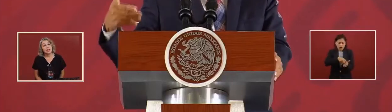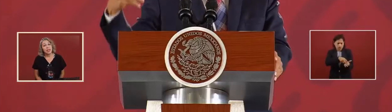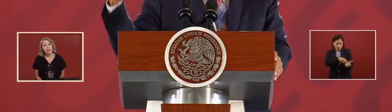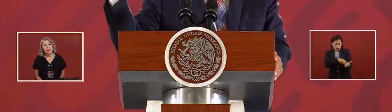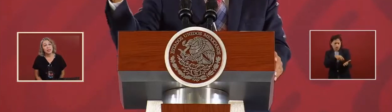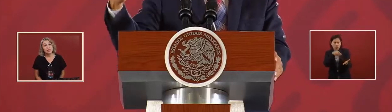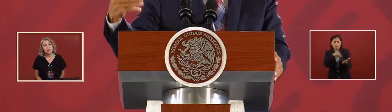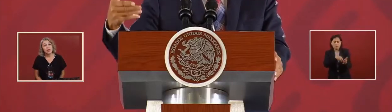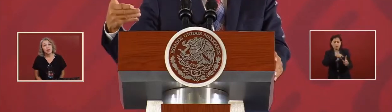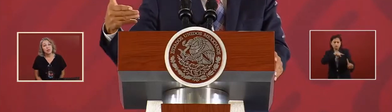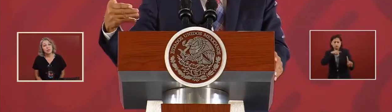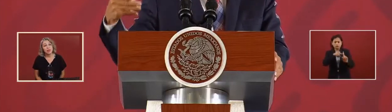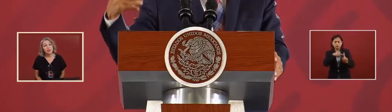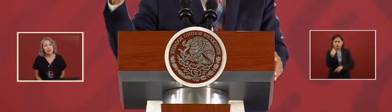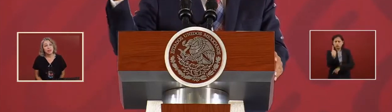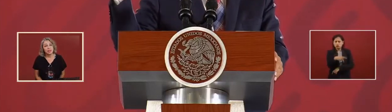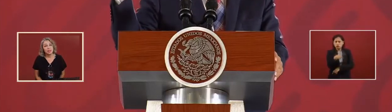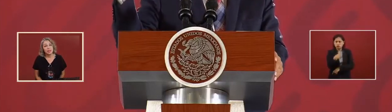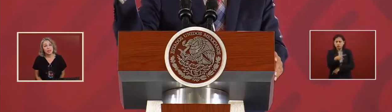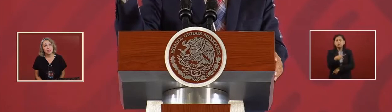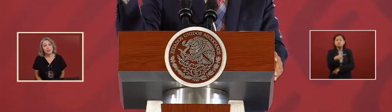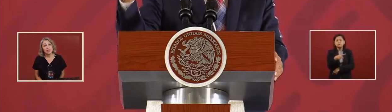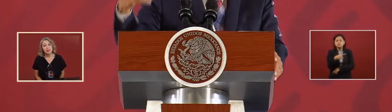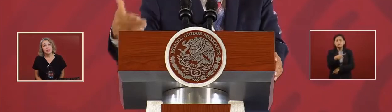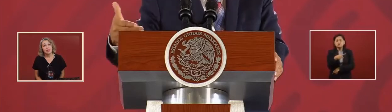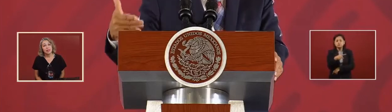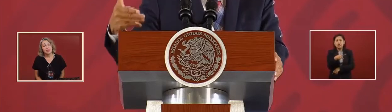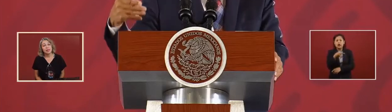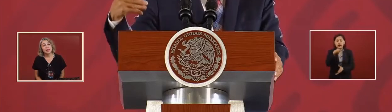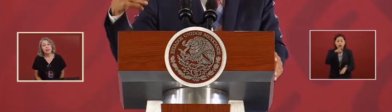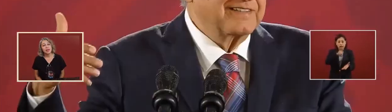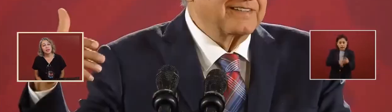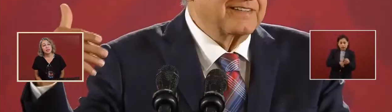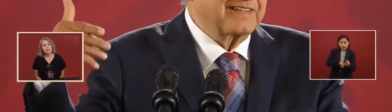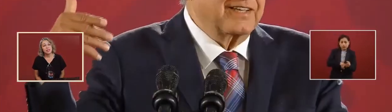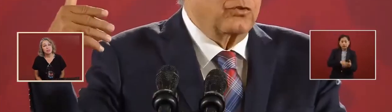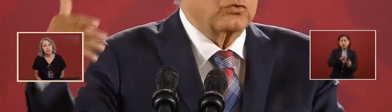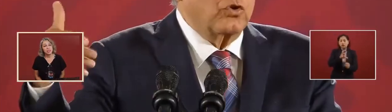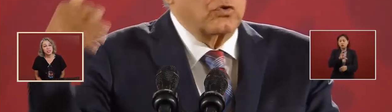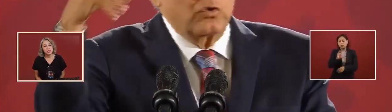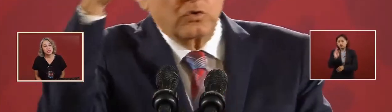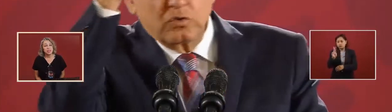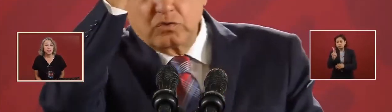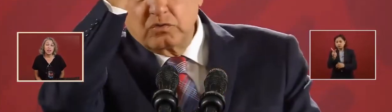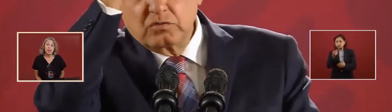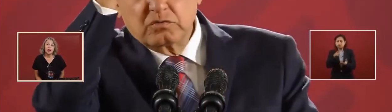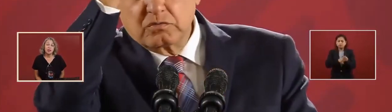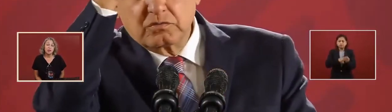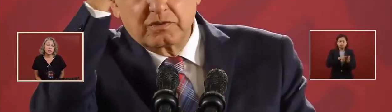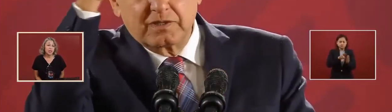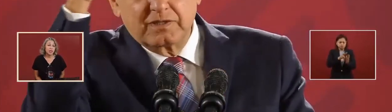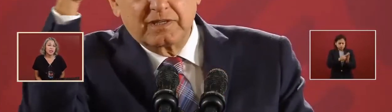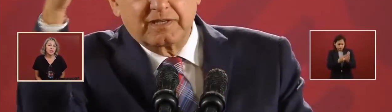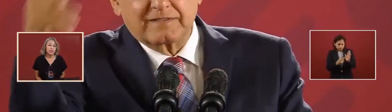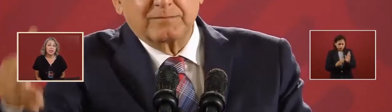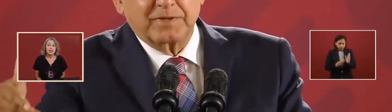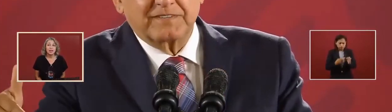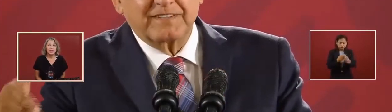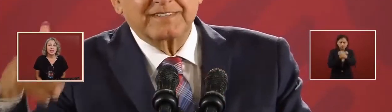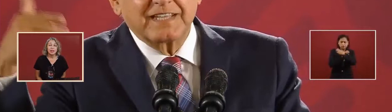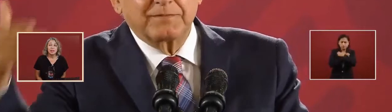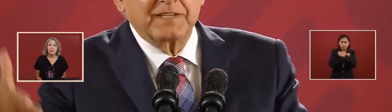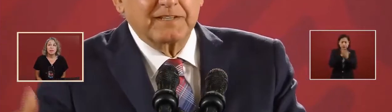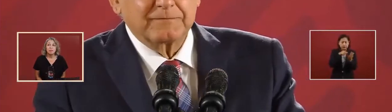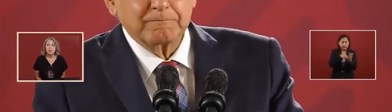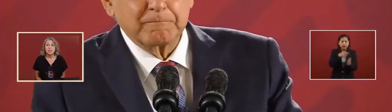that now establishes that not only the businesses need